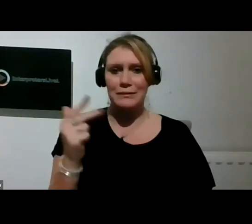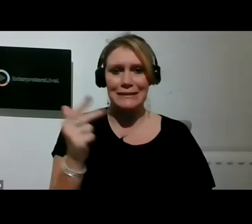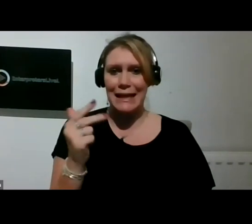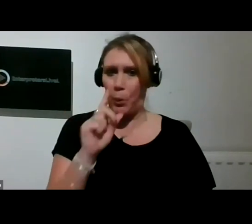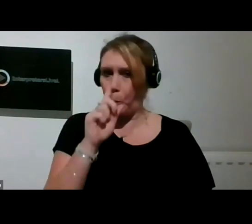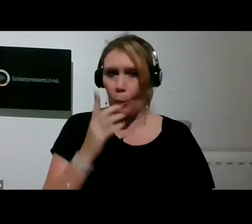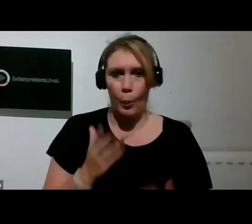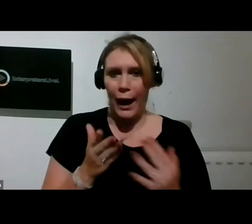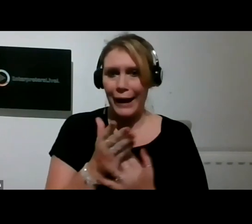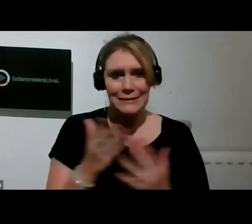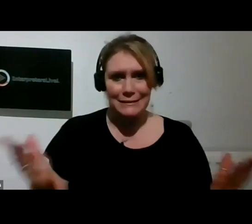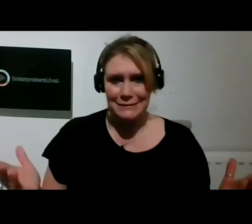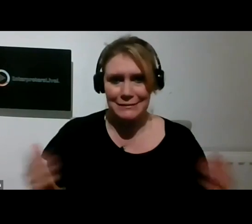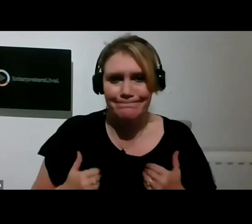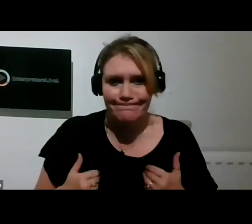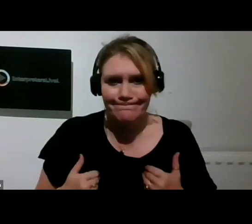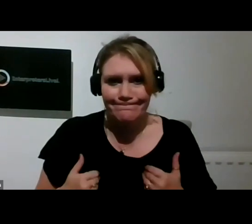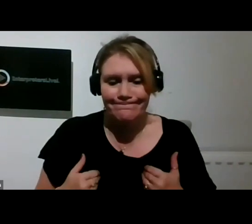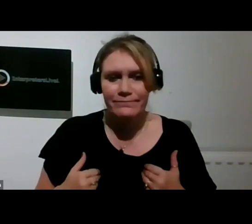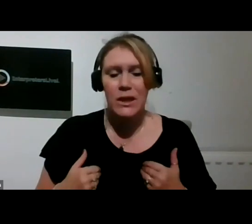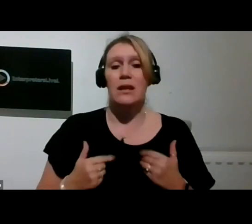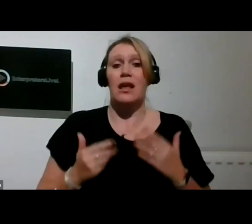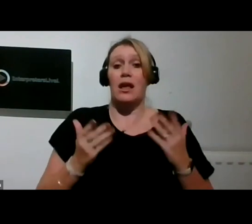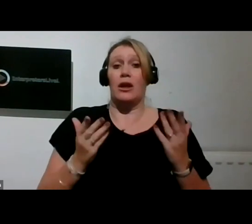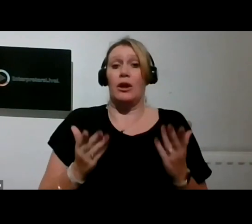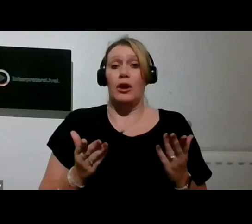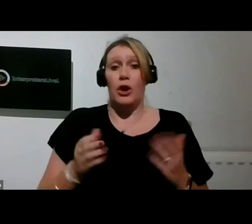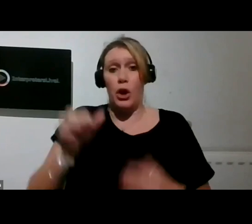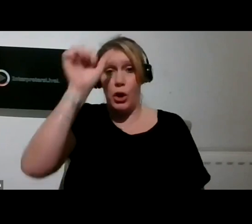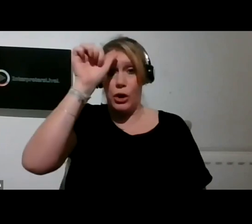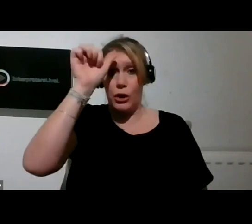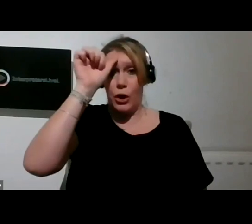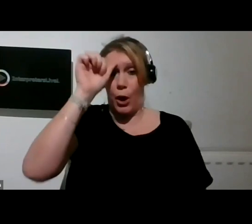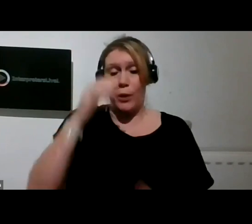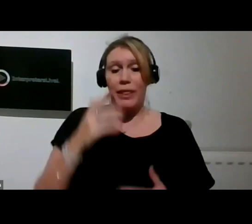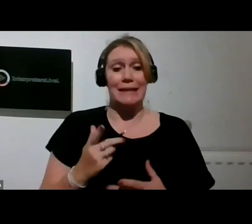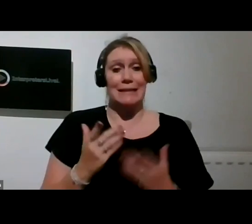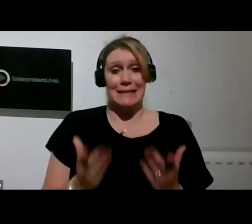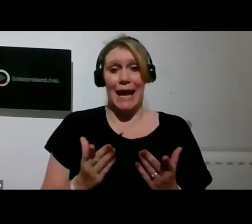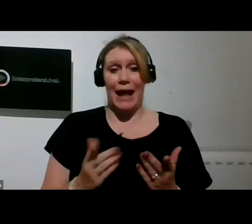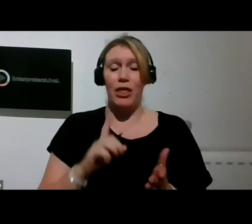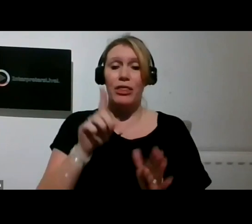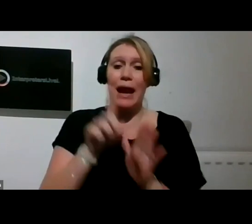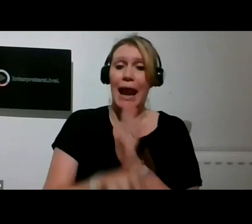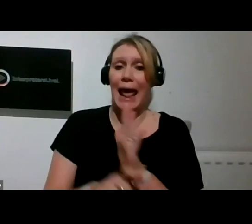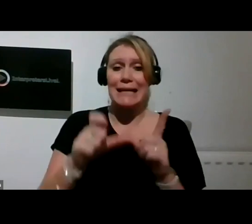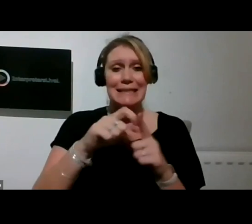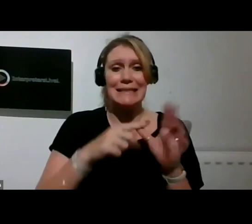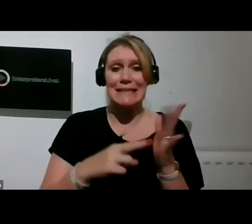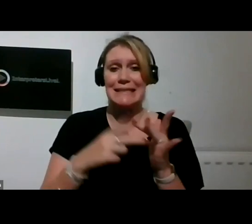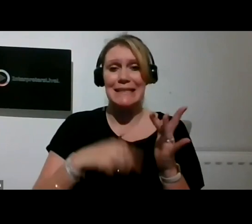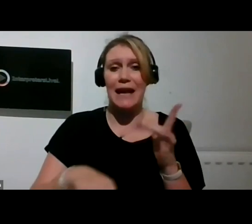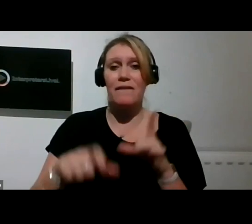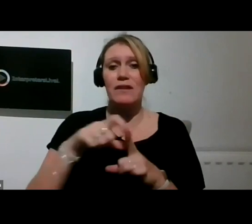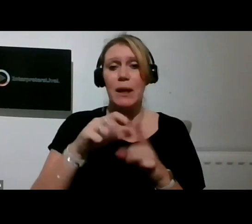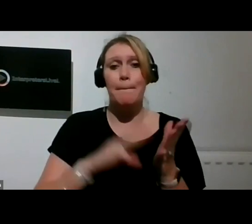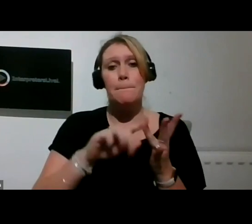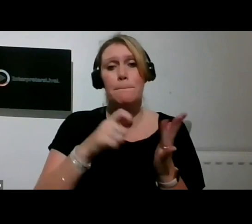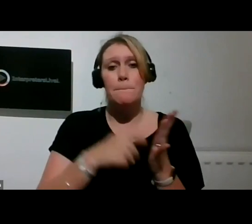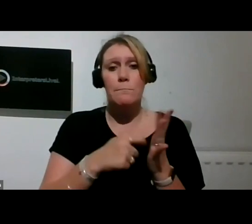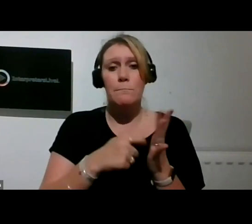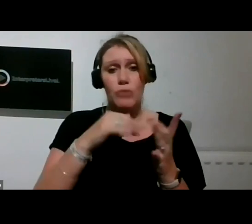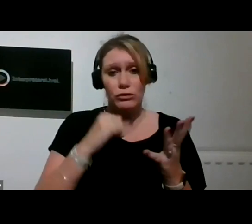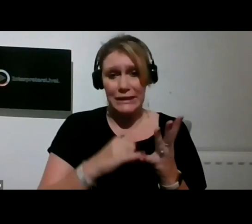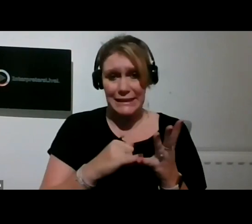However, I know that today, the late David Morris, Head of External Inclusion at London 2012, and the